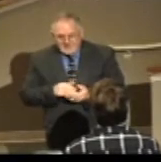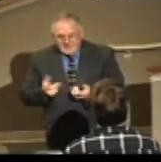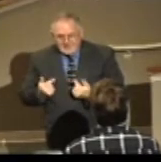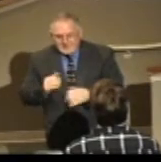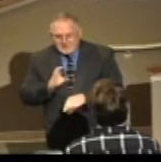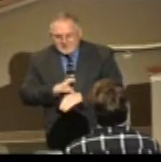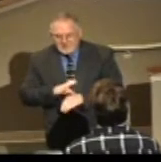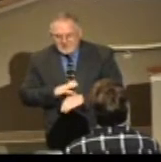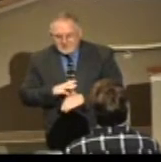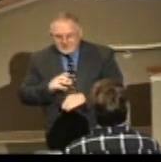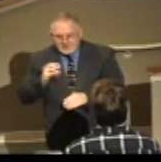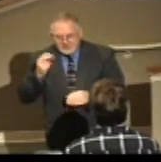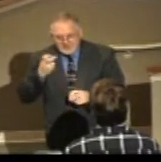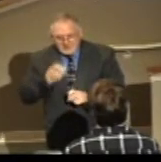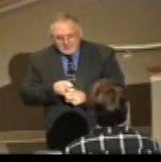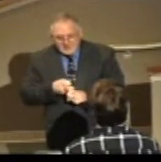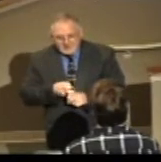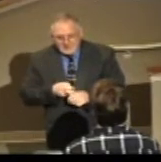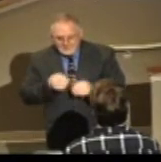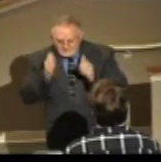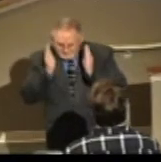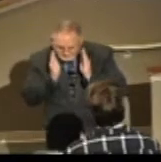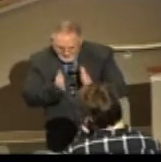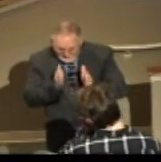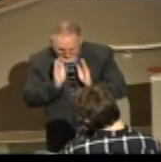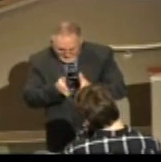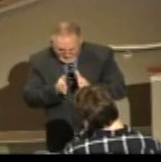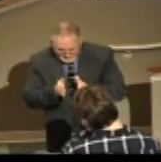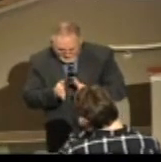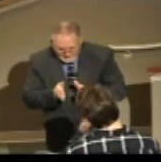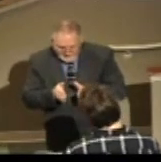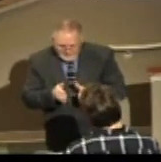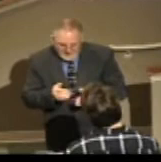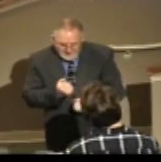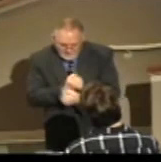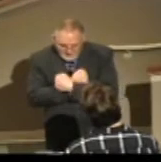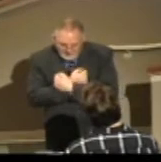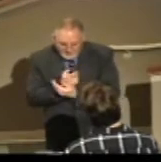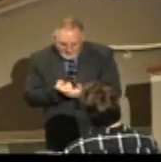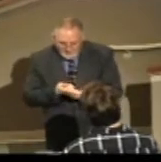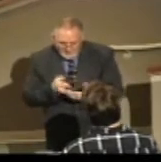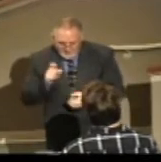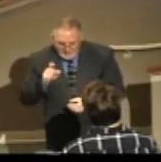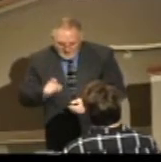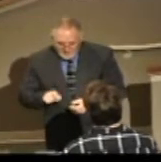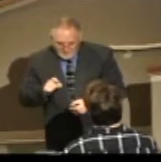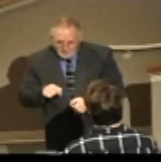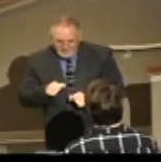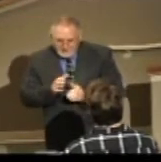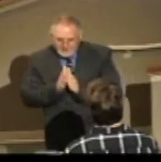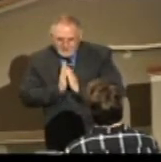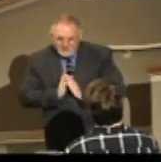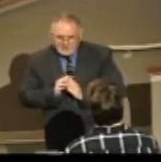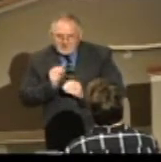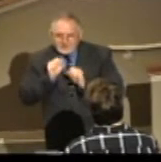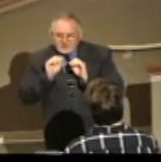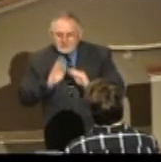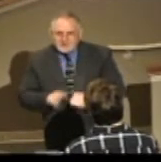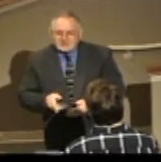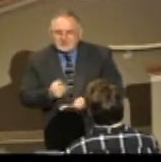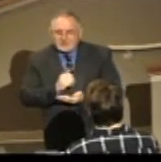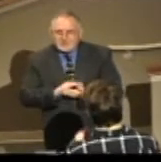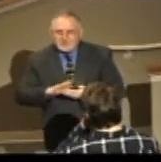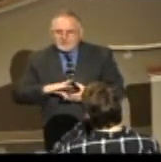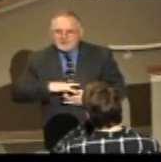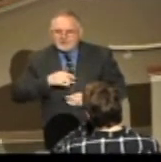our minds on things and our affections where they need to be. But I pray this morning the blessed Holy Spirit of God would come over this place like he did at